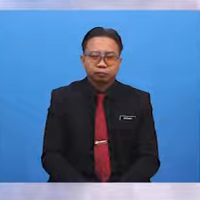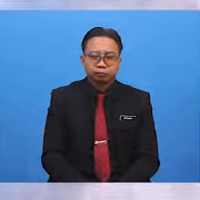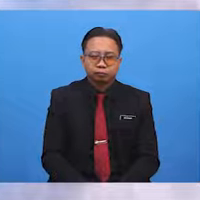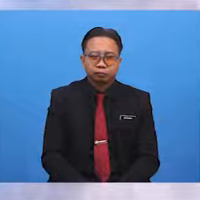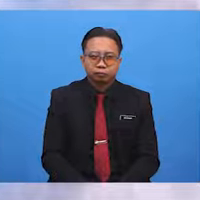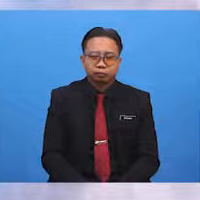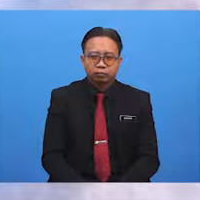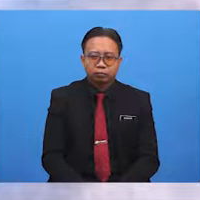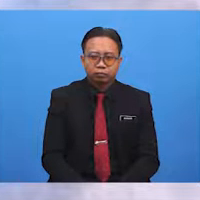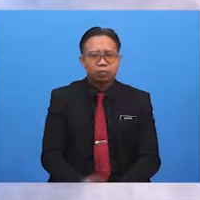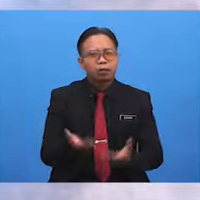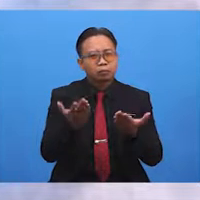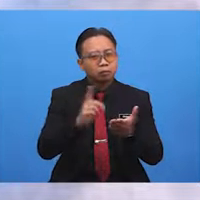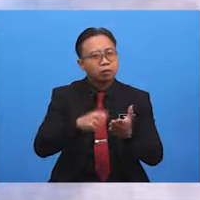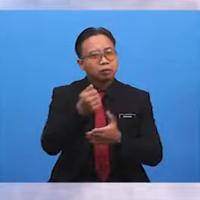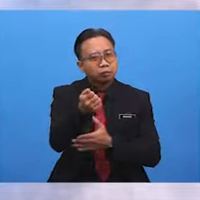What are yours?